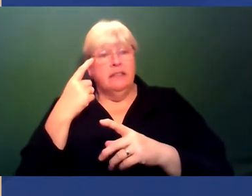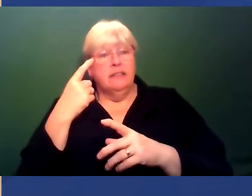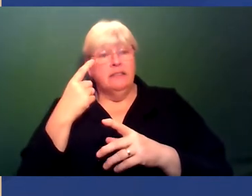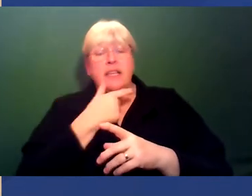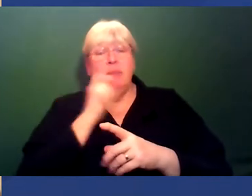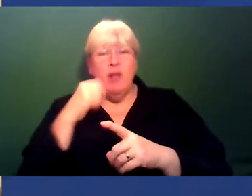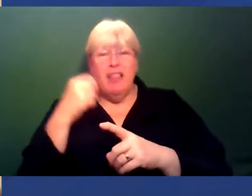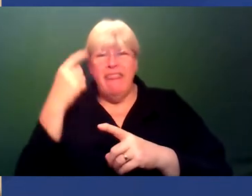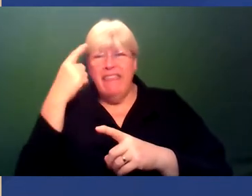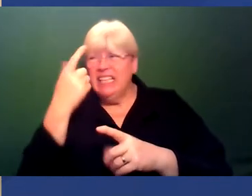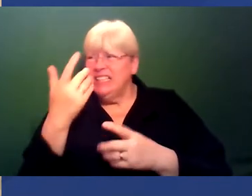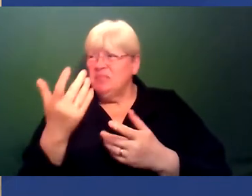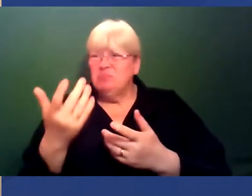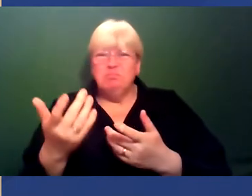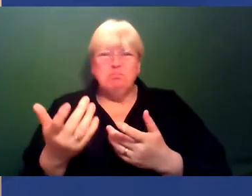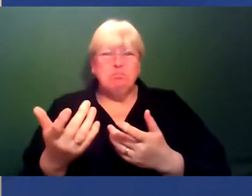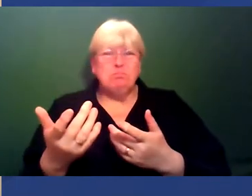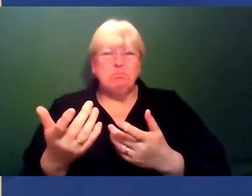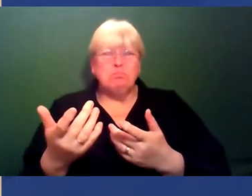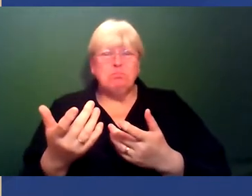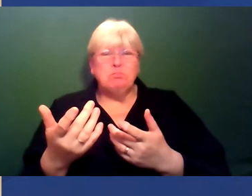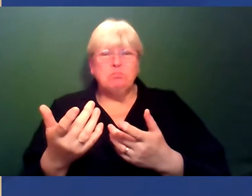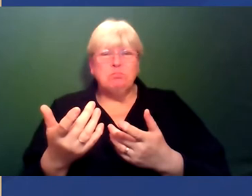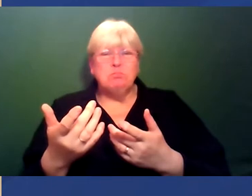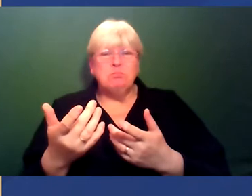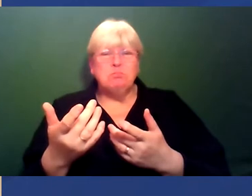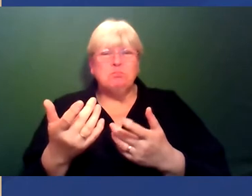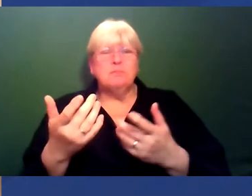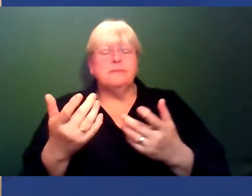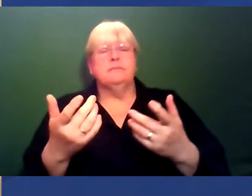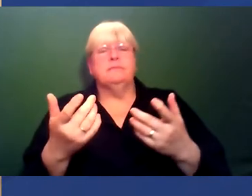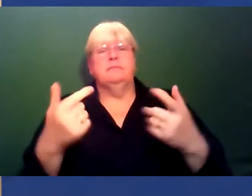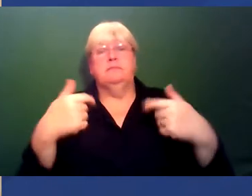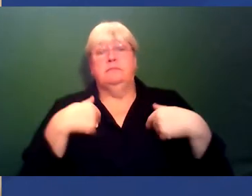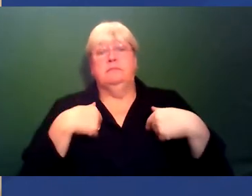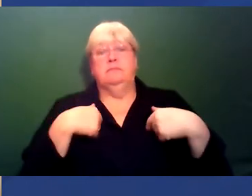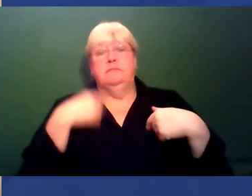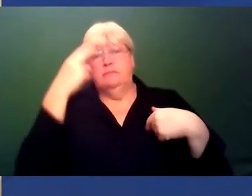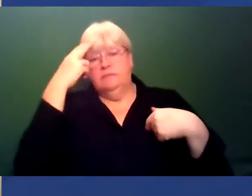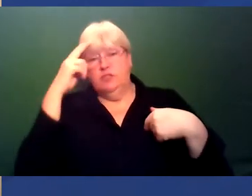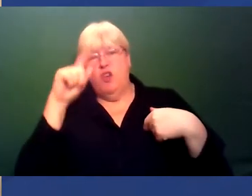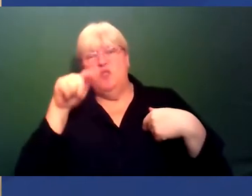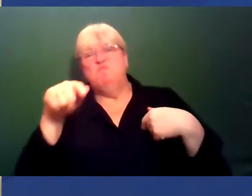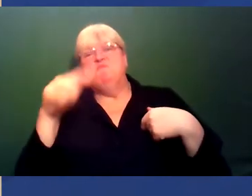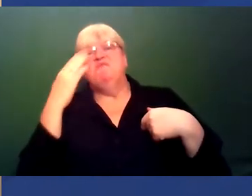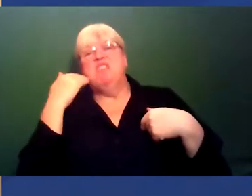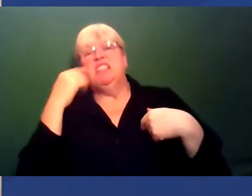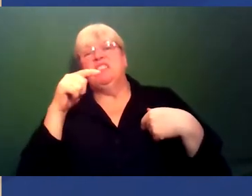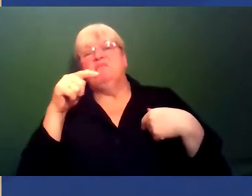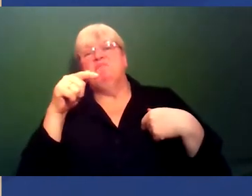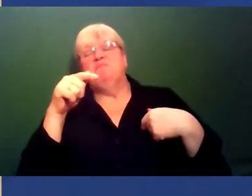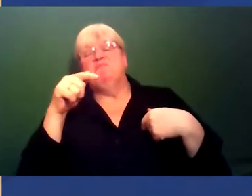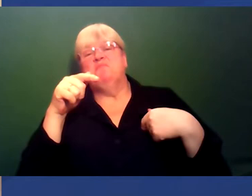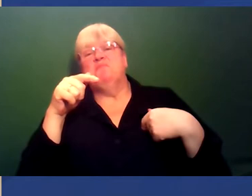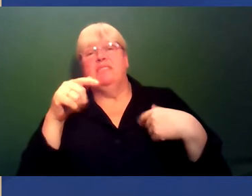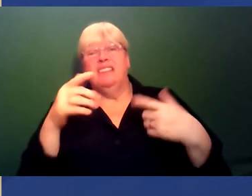think it's, it's, yeah, yeah, people think it's you calling, people think it's us calling them racist, right? And that's a hugely